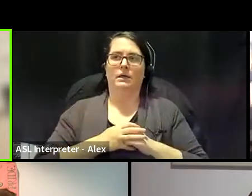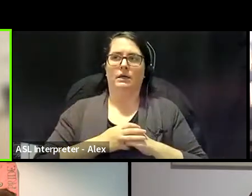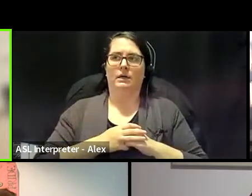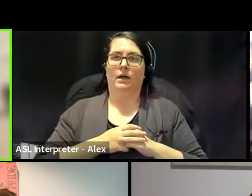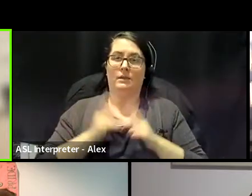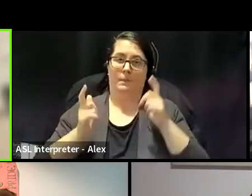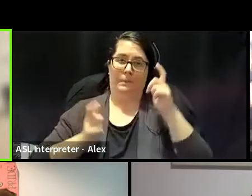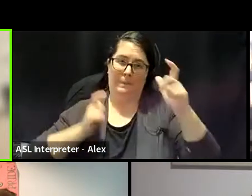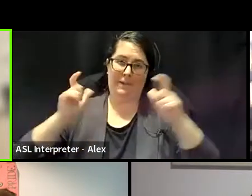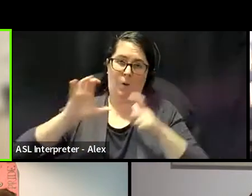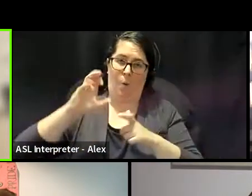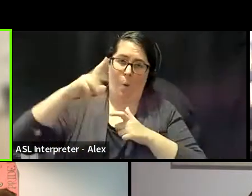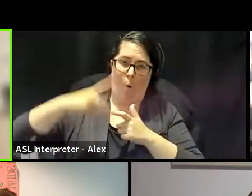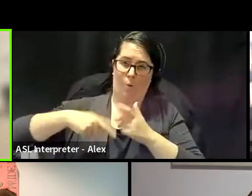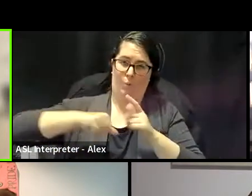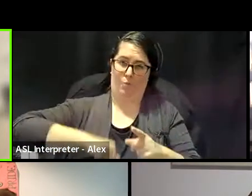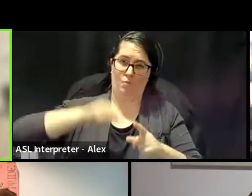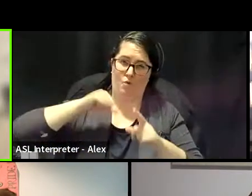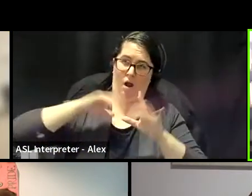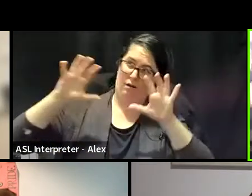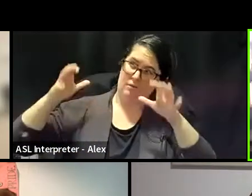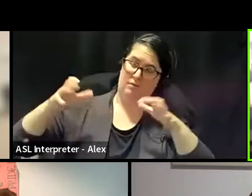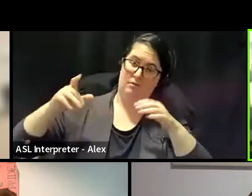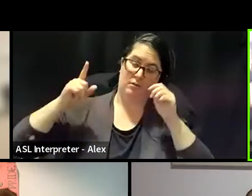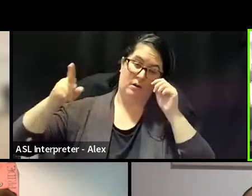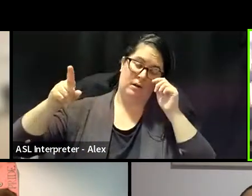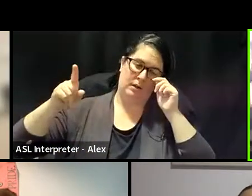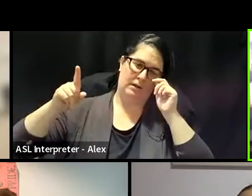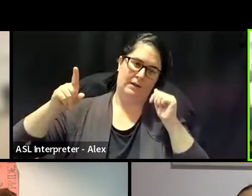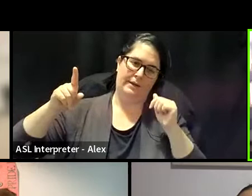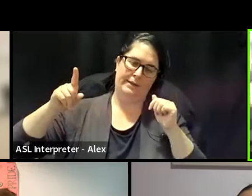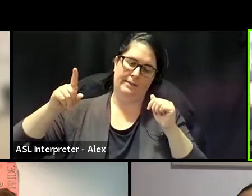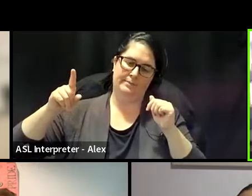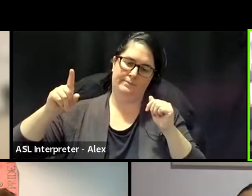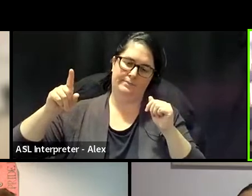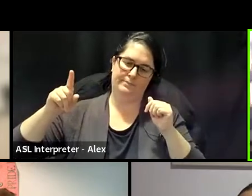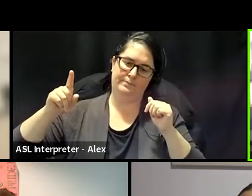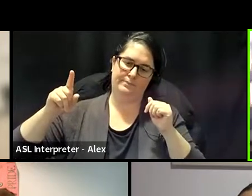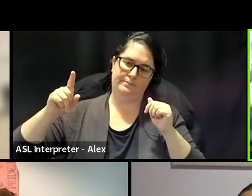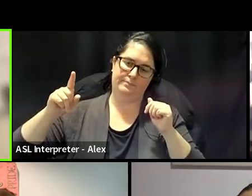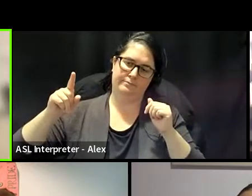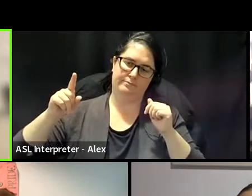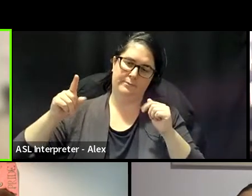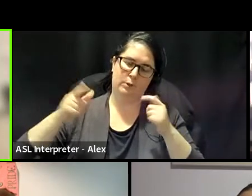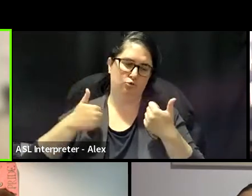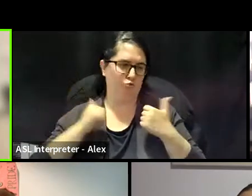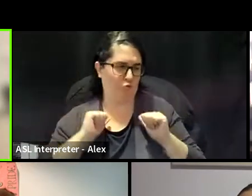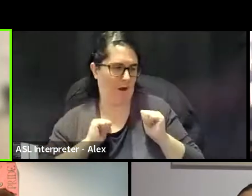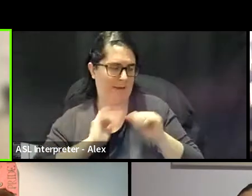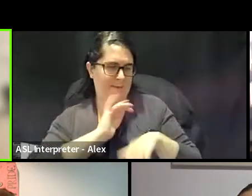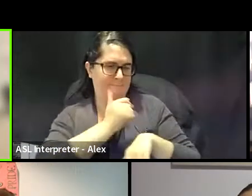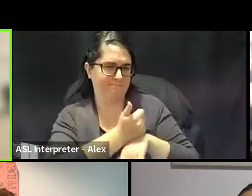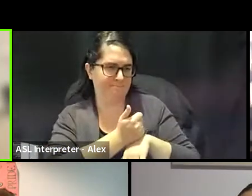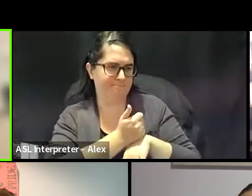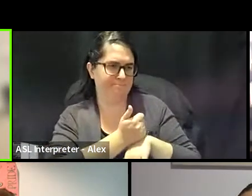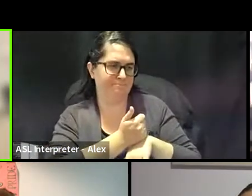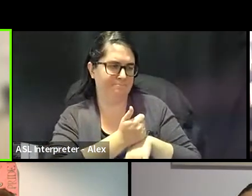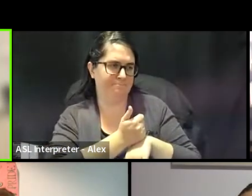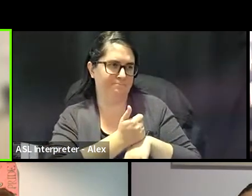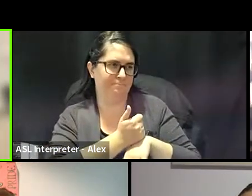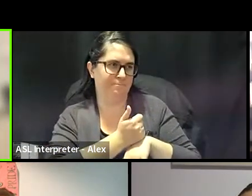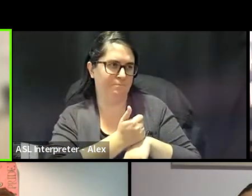entity as Corporate Pride, uh, and you're trying to create something that